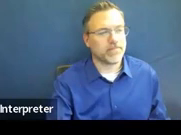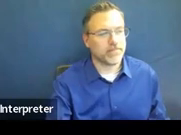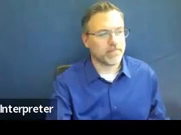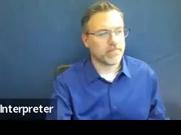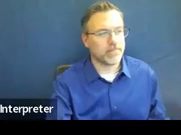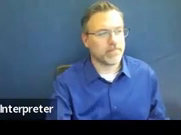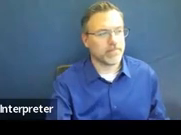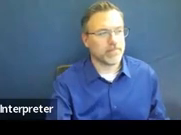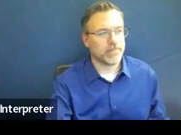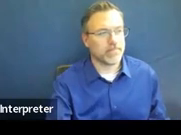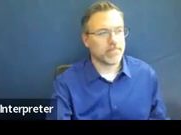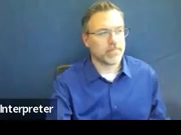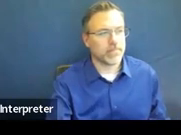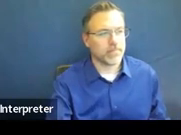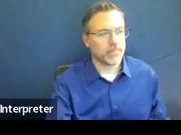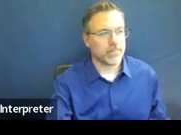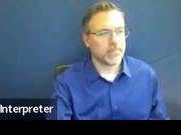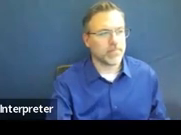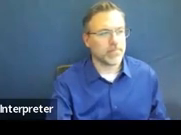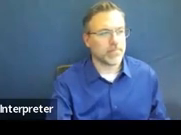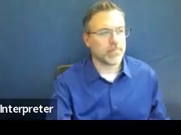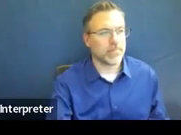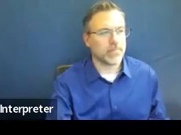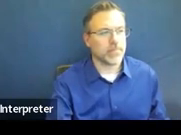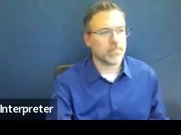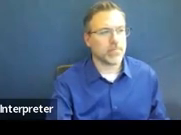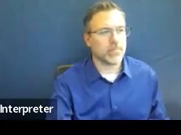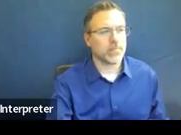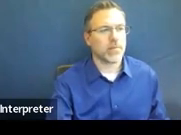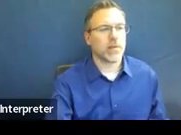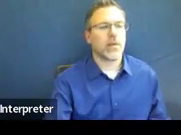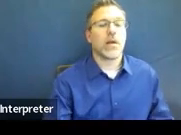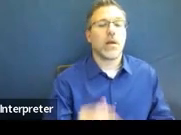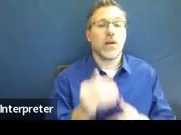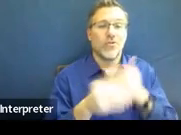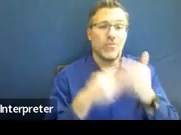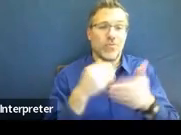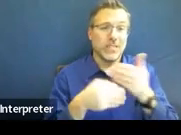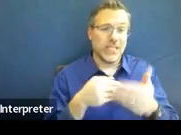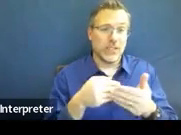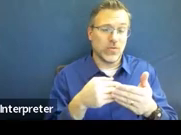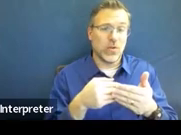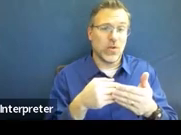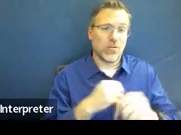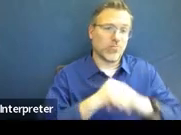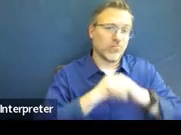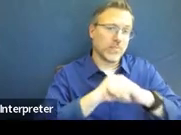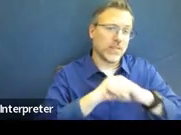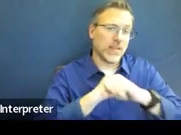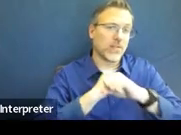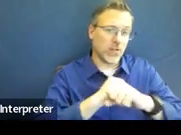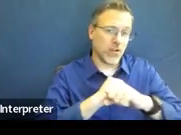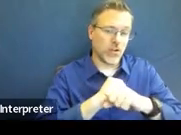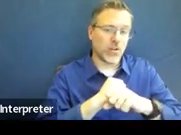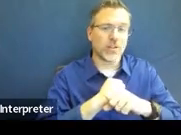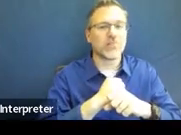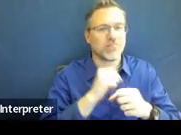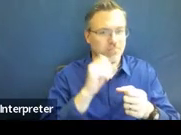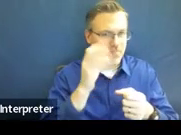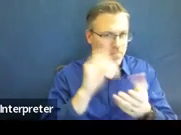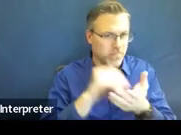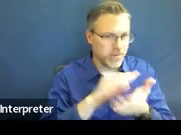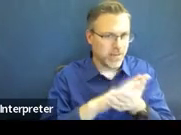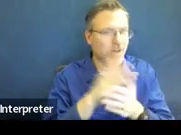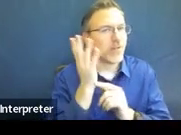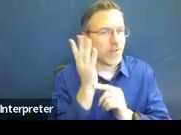And then also around the procedural safeguards, they're offered at each annual meeting. So that's the why that connects to that